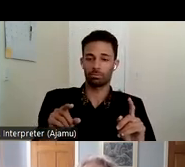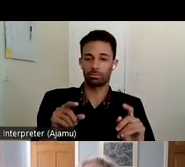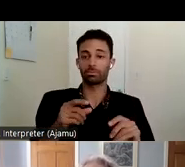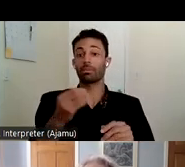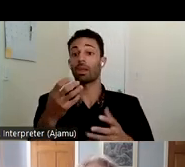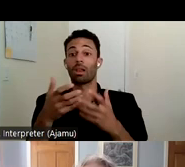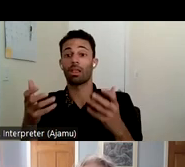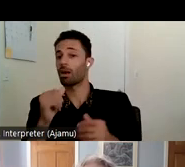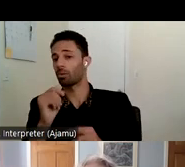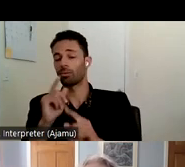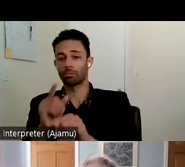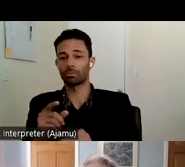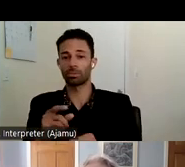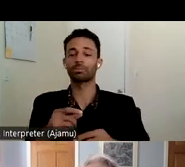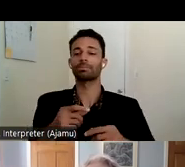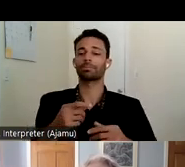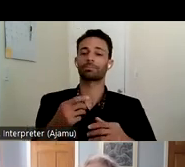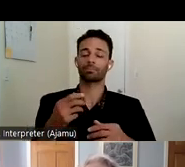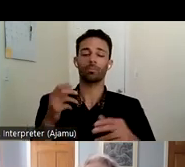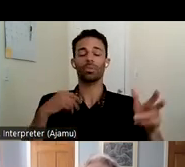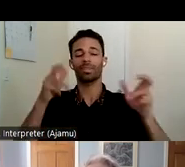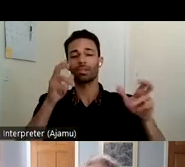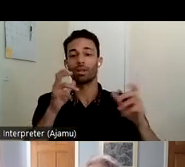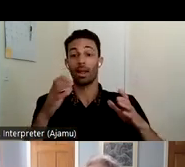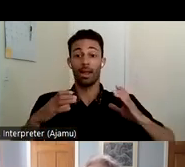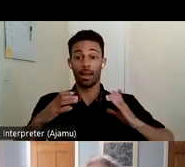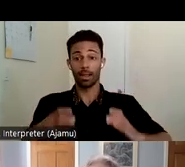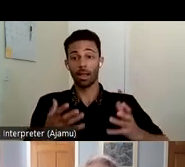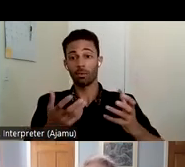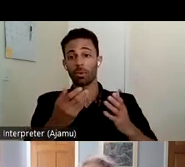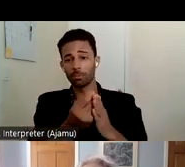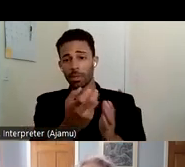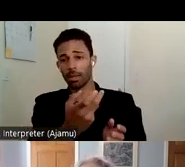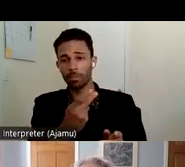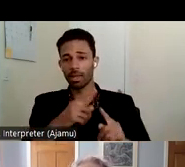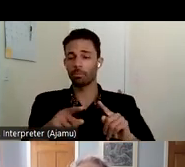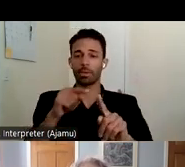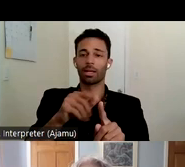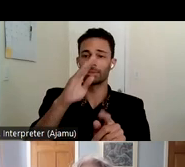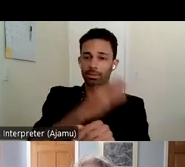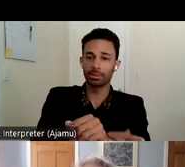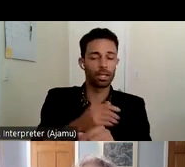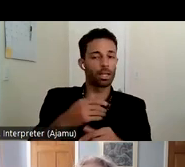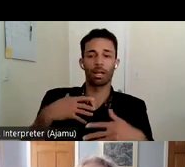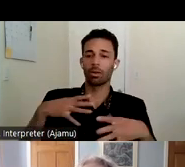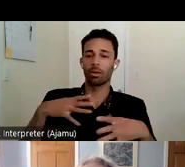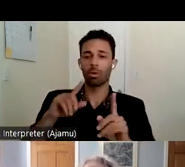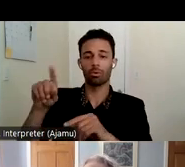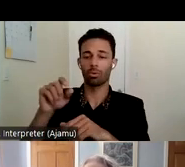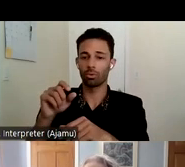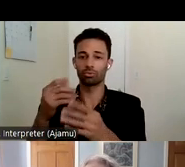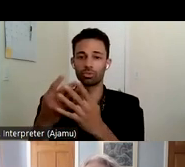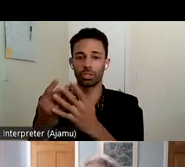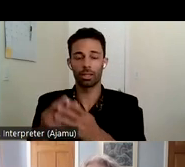just wants her money back but she doesn't want her son to go to jail my client doesn't want to kick her daughter out of her house she just wants